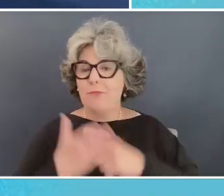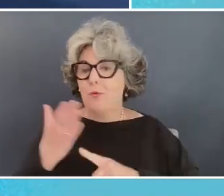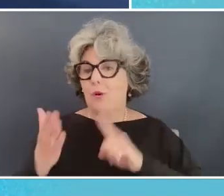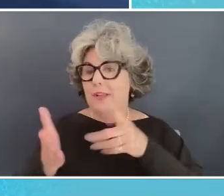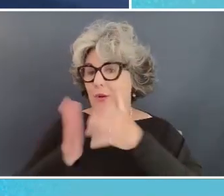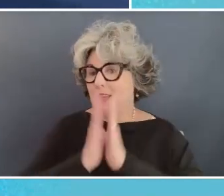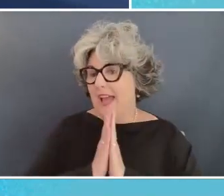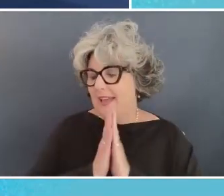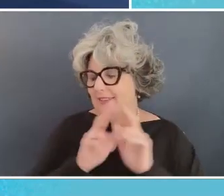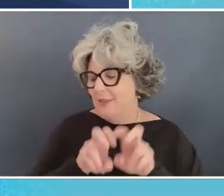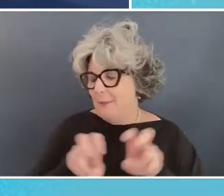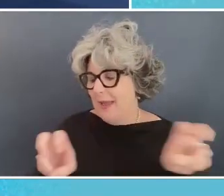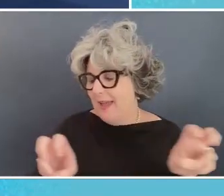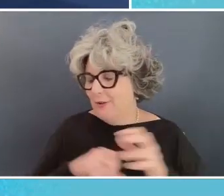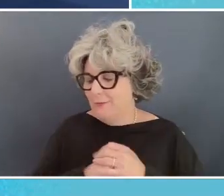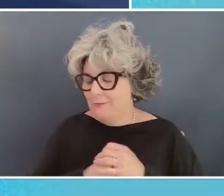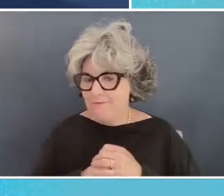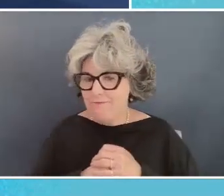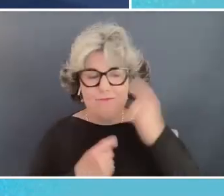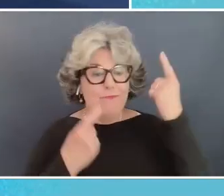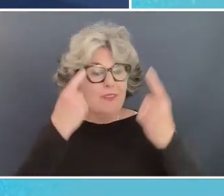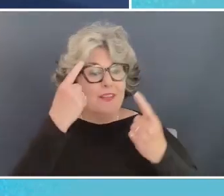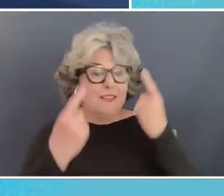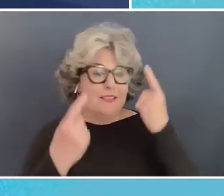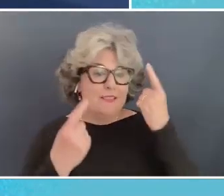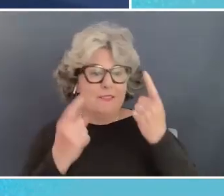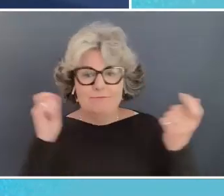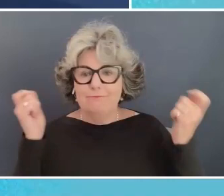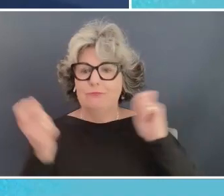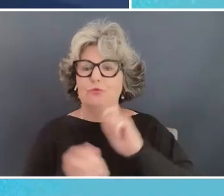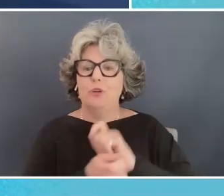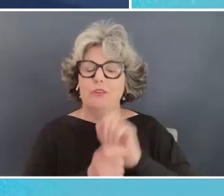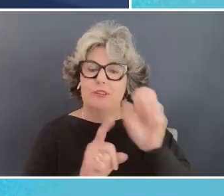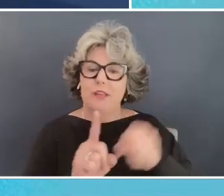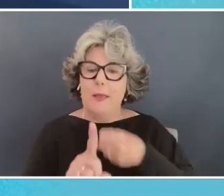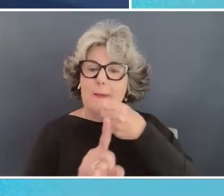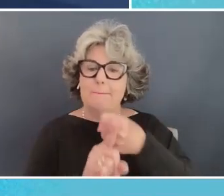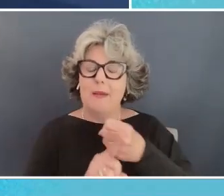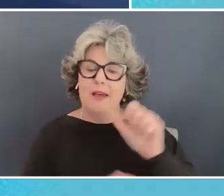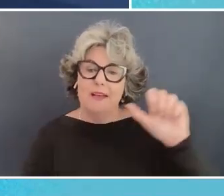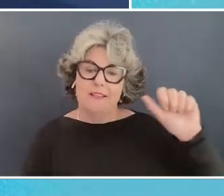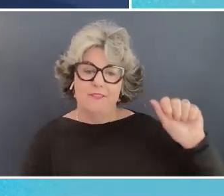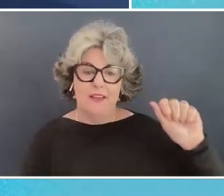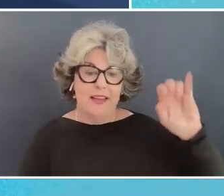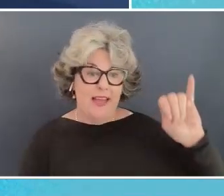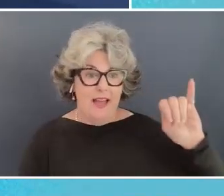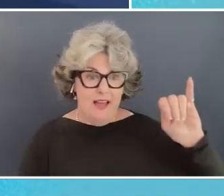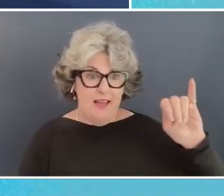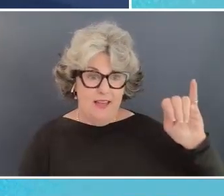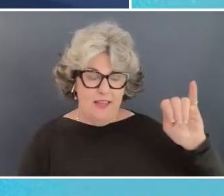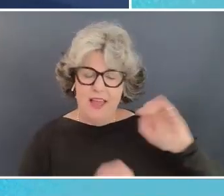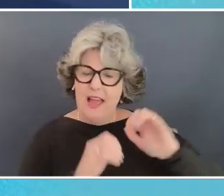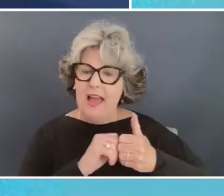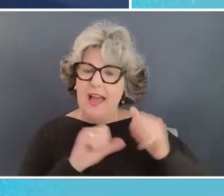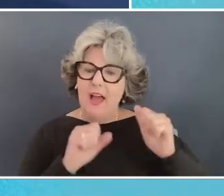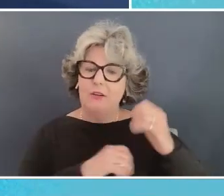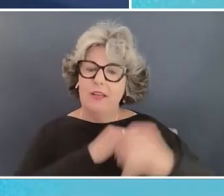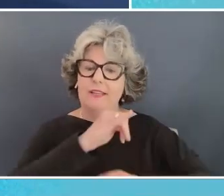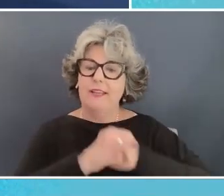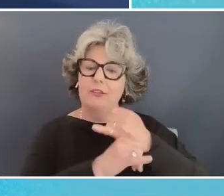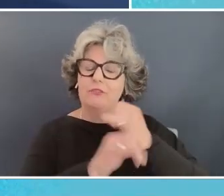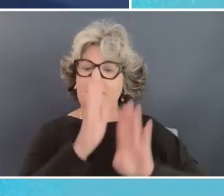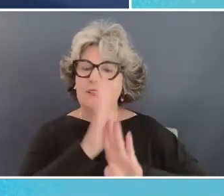panel considering the transformative impact of artificial intelligence how can international development